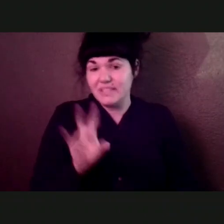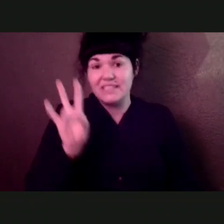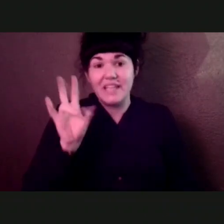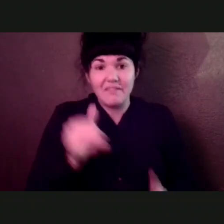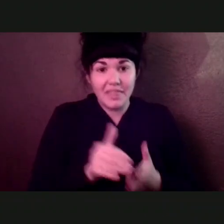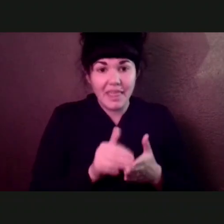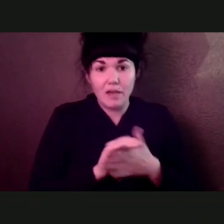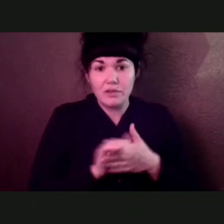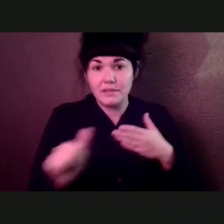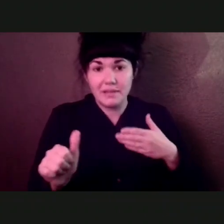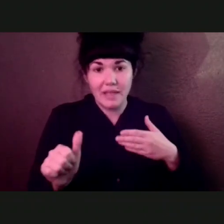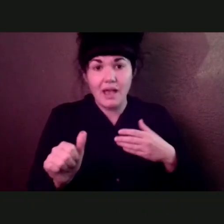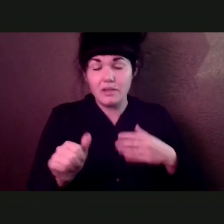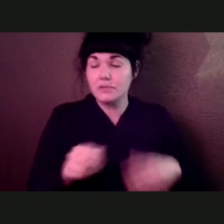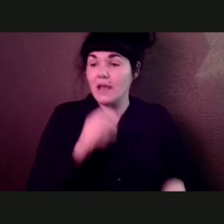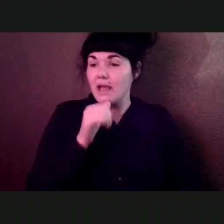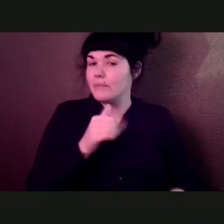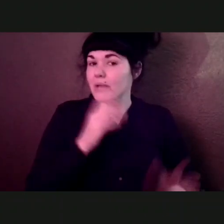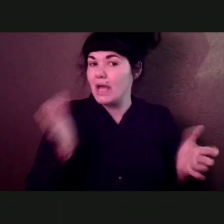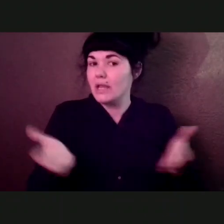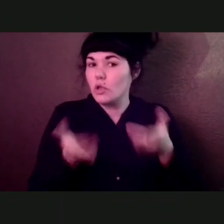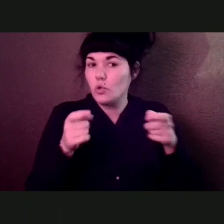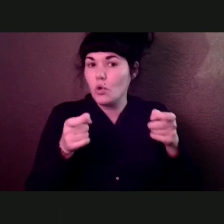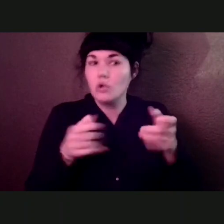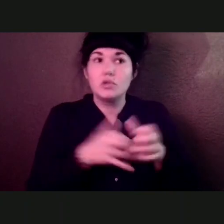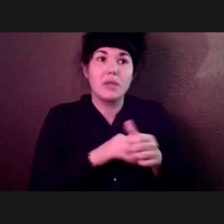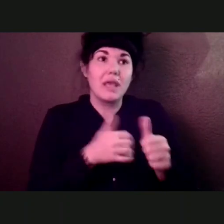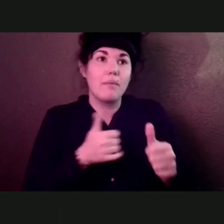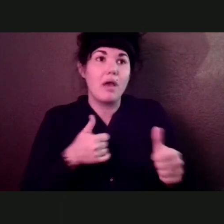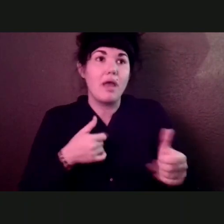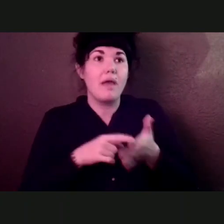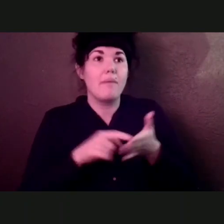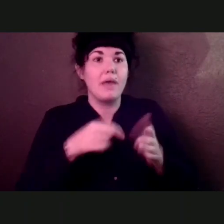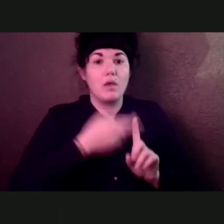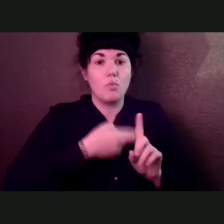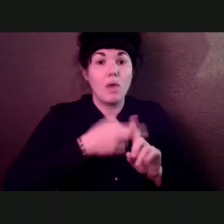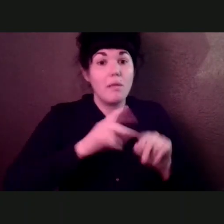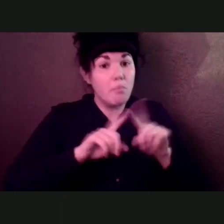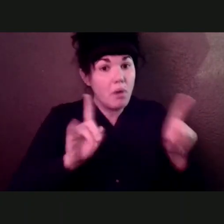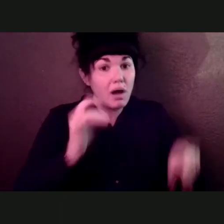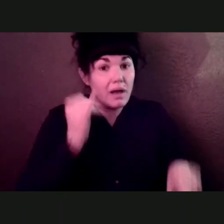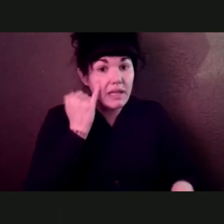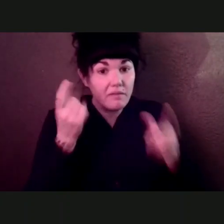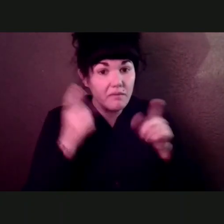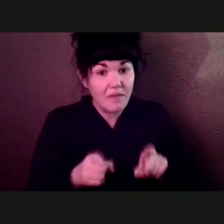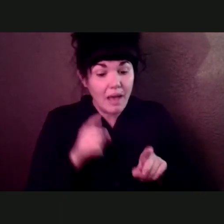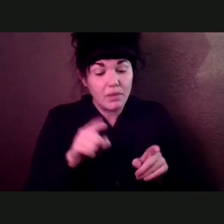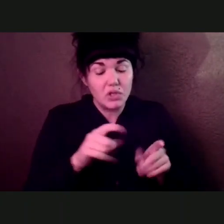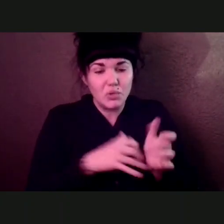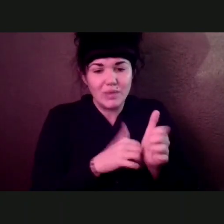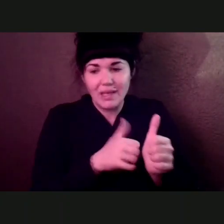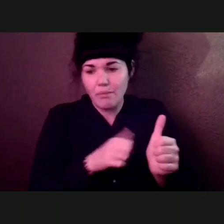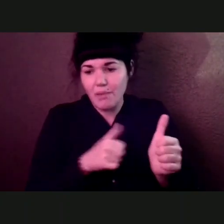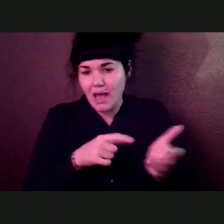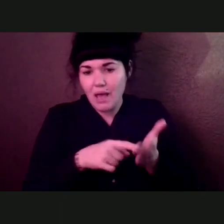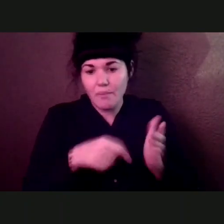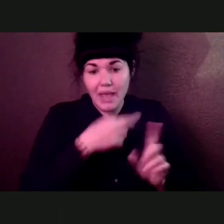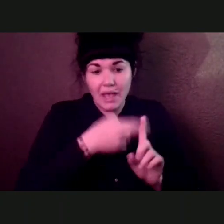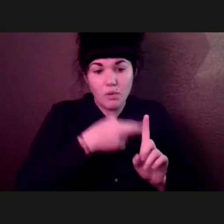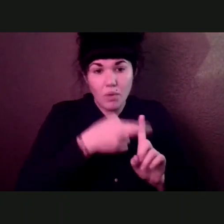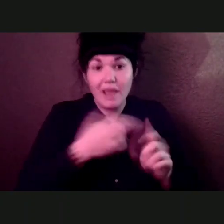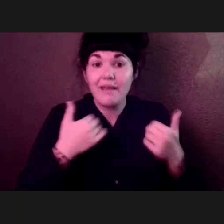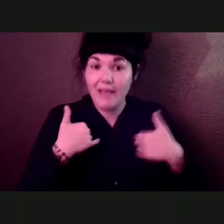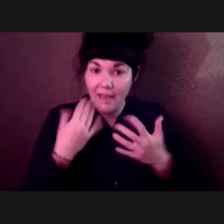behind, but I'm saying, if you're behind, there's resources, there's funds designated that, um, should be